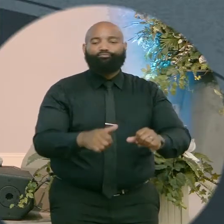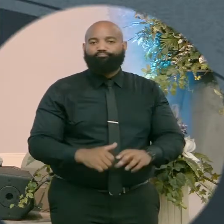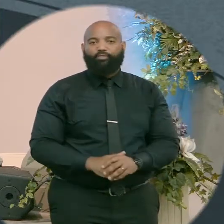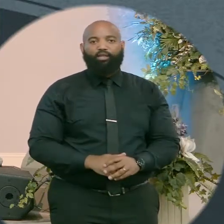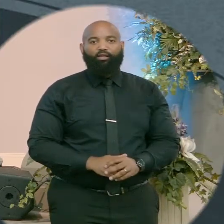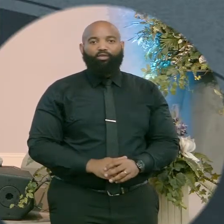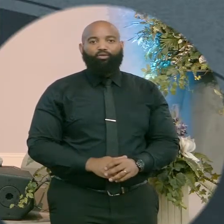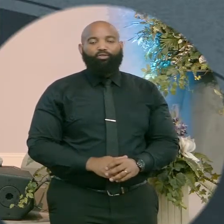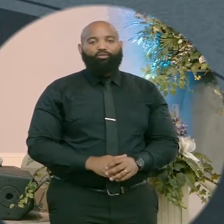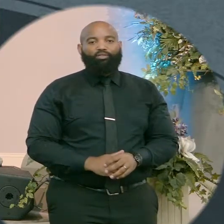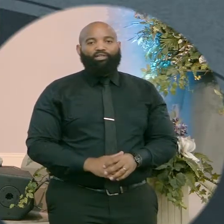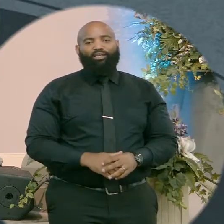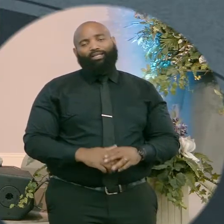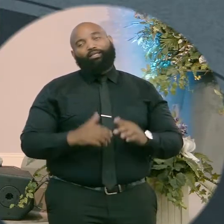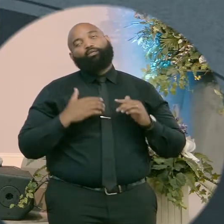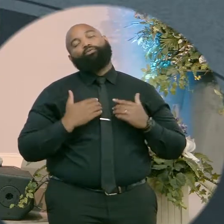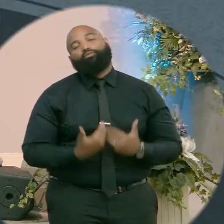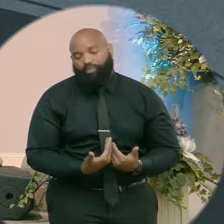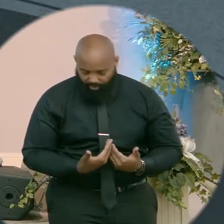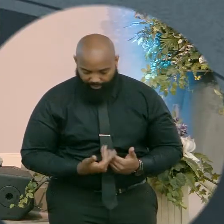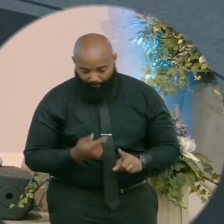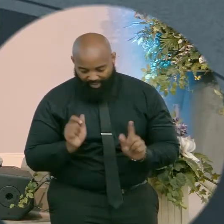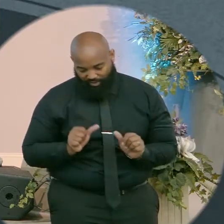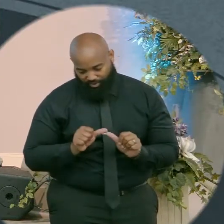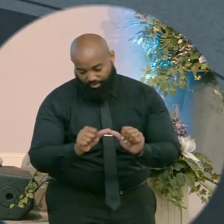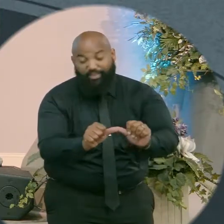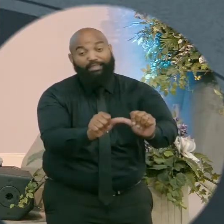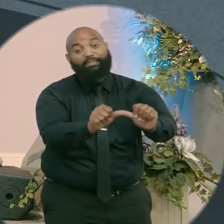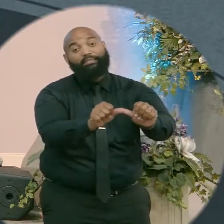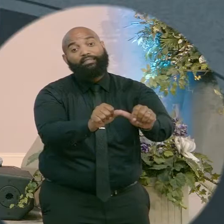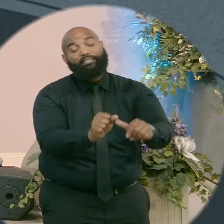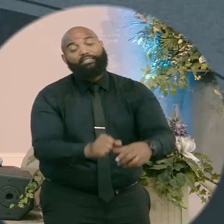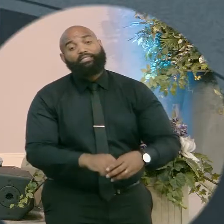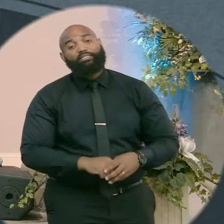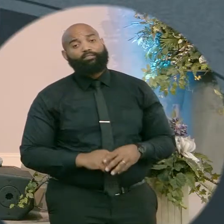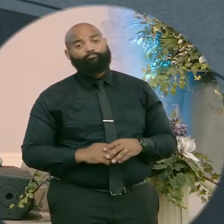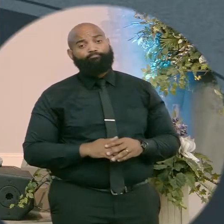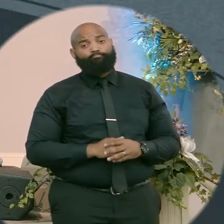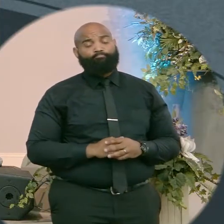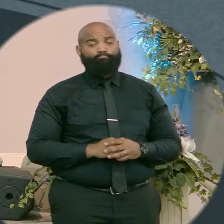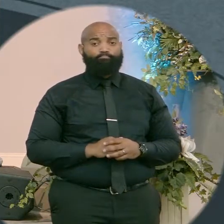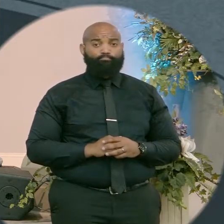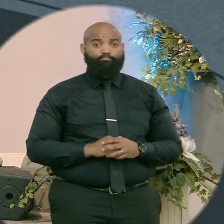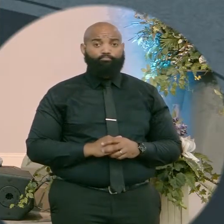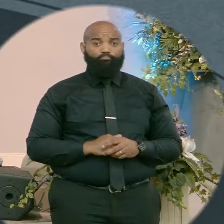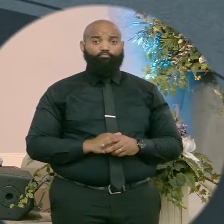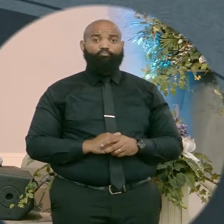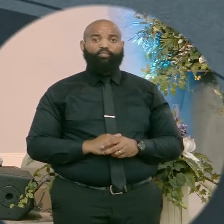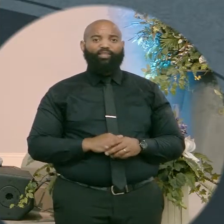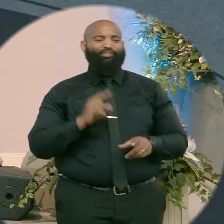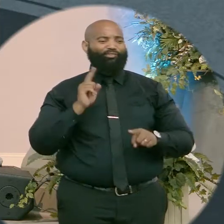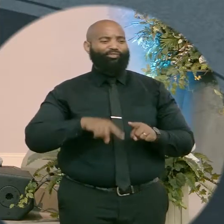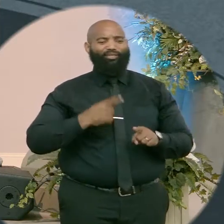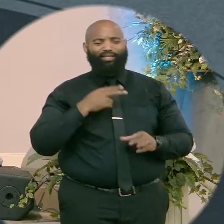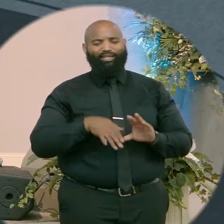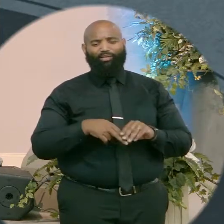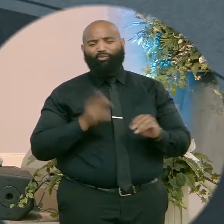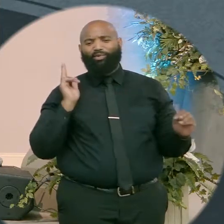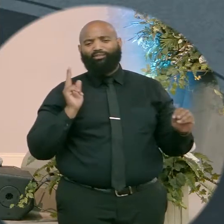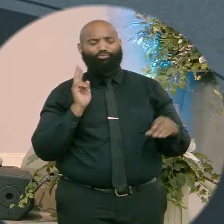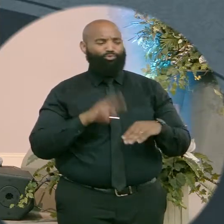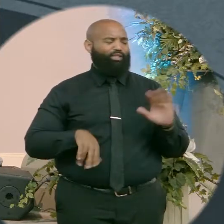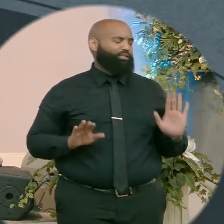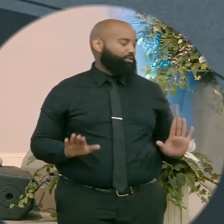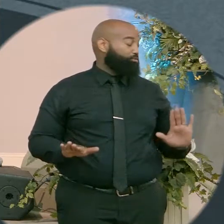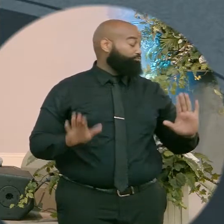Sometimes you got to fight tired. But you still got to fight. You don't get to pass and say I'm going sit this one